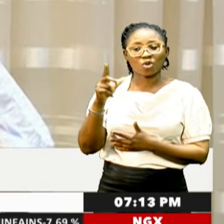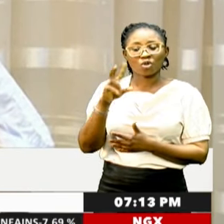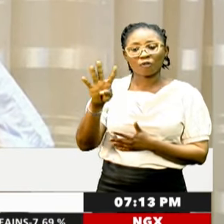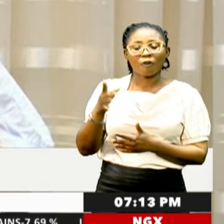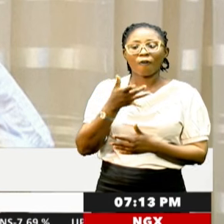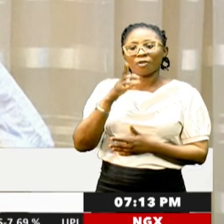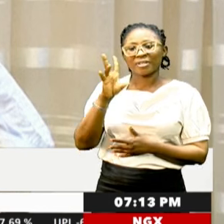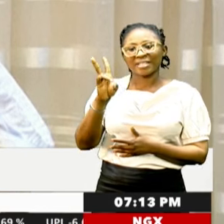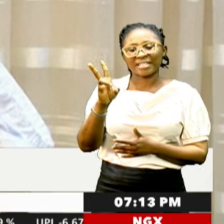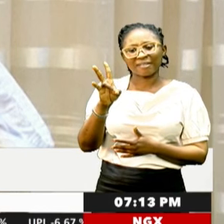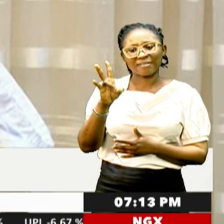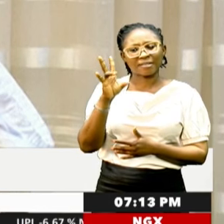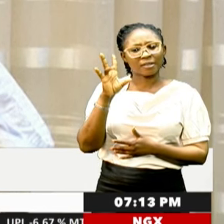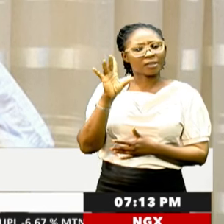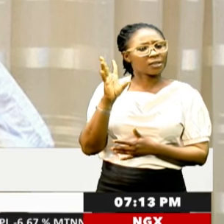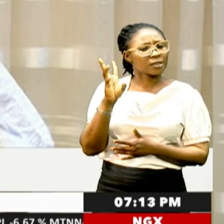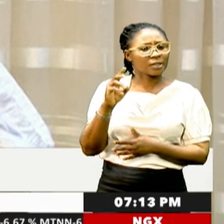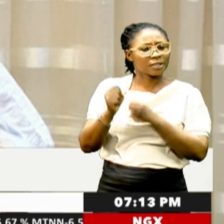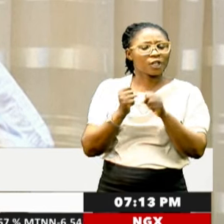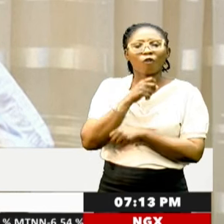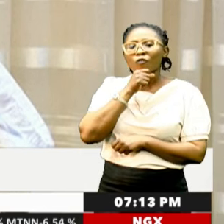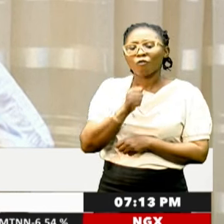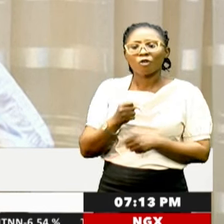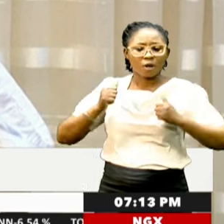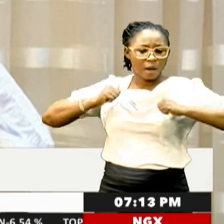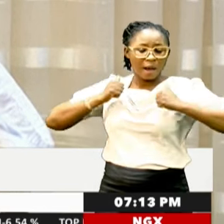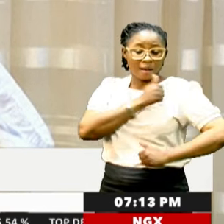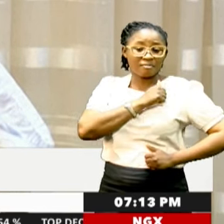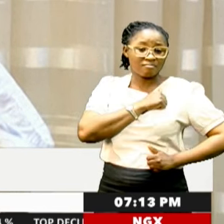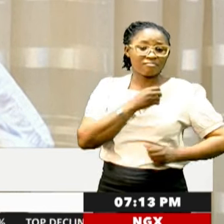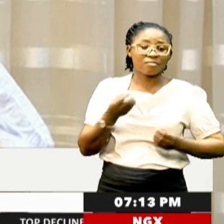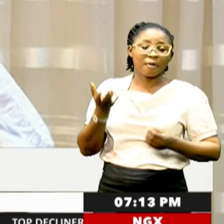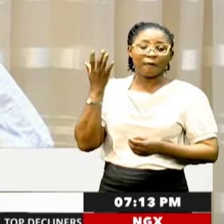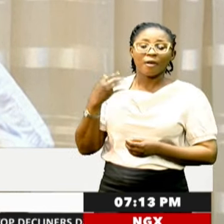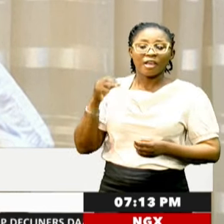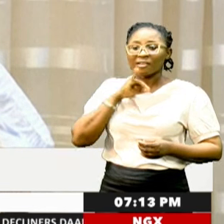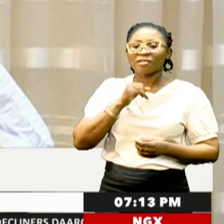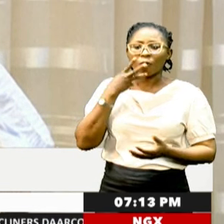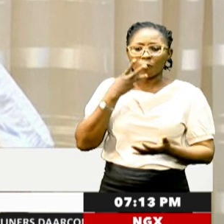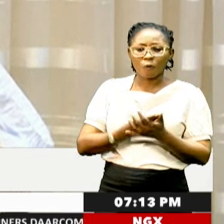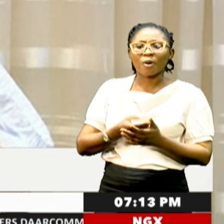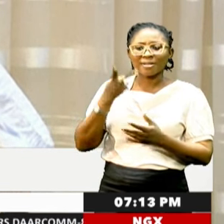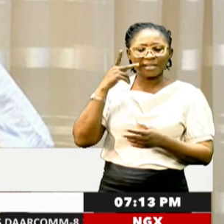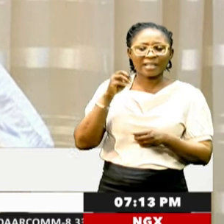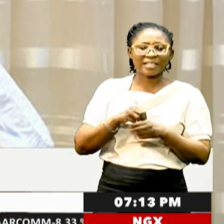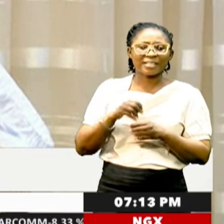army chief is widely credited with maintaining security in the West African state, which has largely withstood the